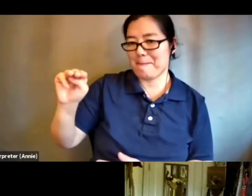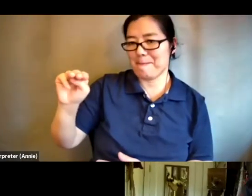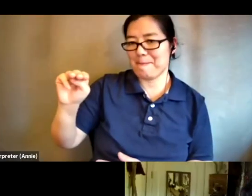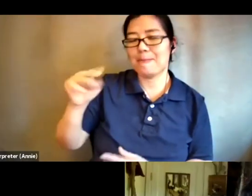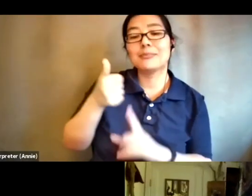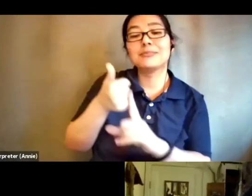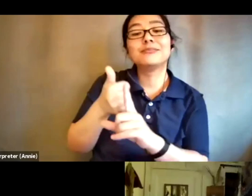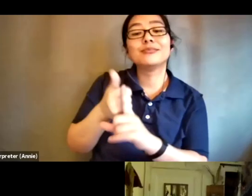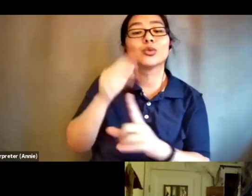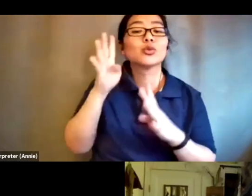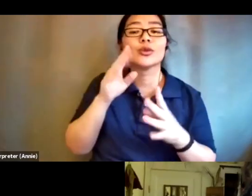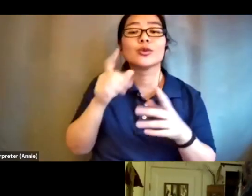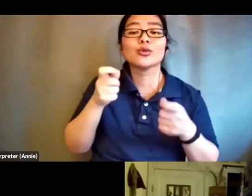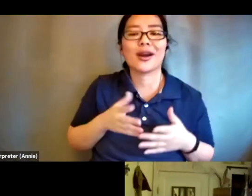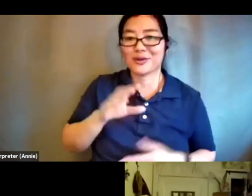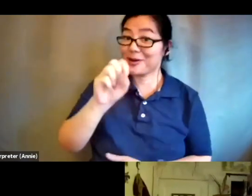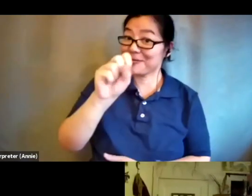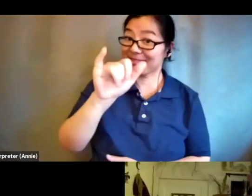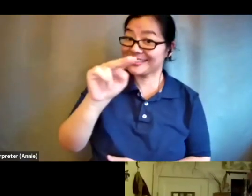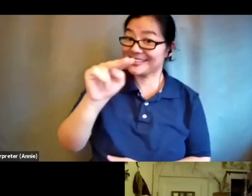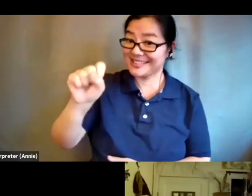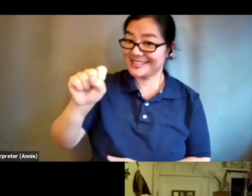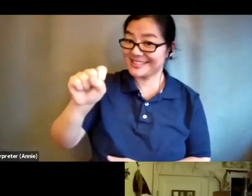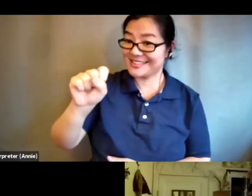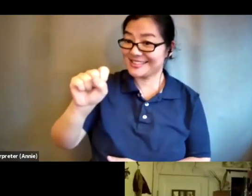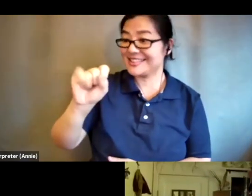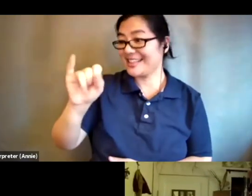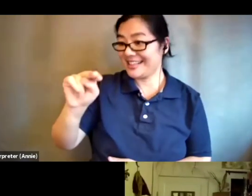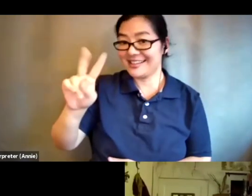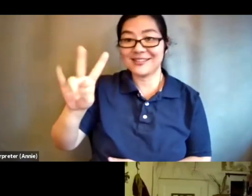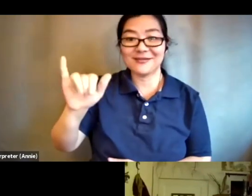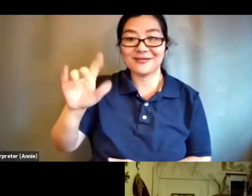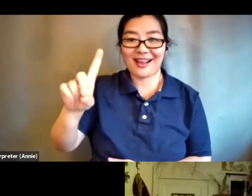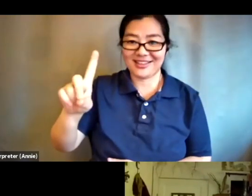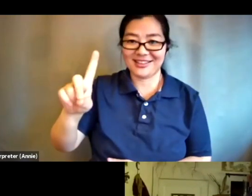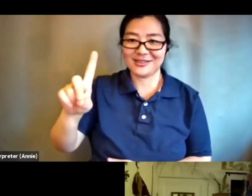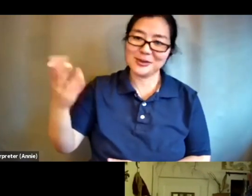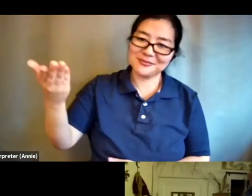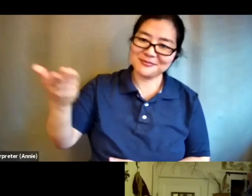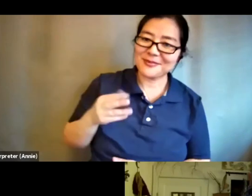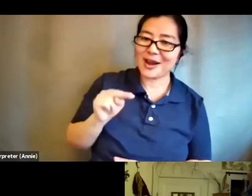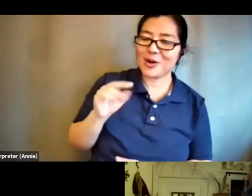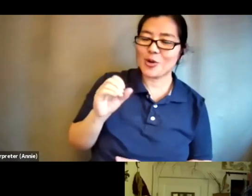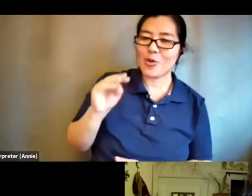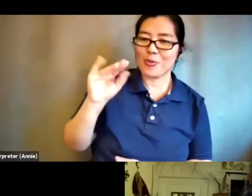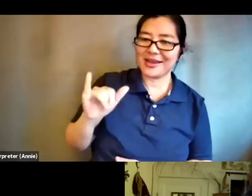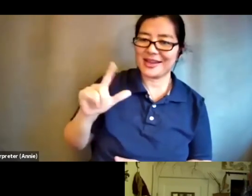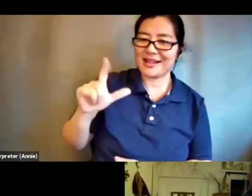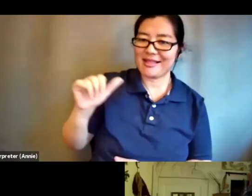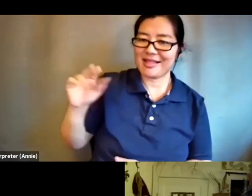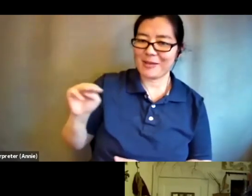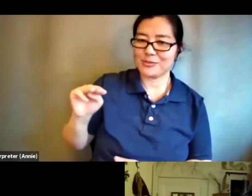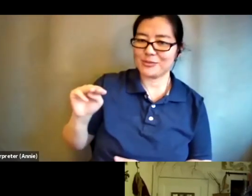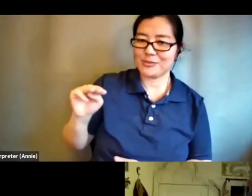director of sins invalid and I'd like to invite nomi to join us turn her camera on and her